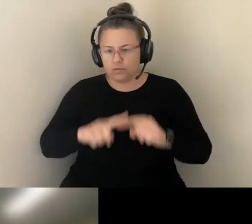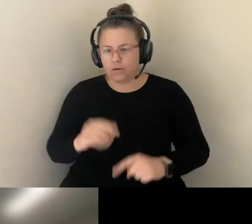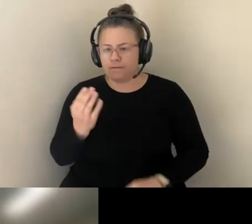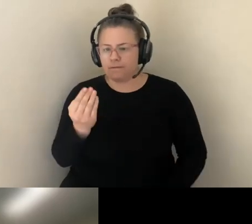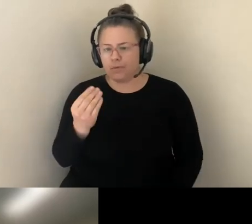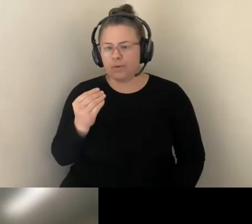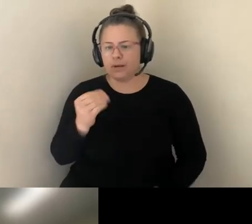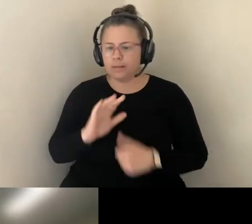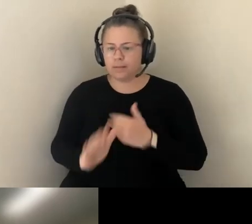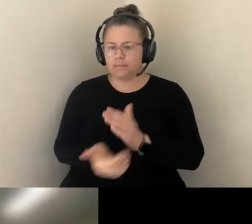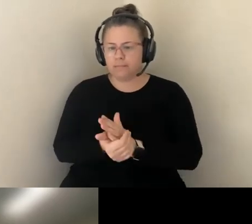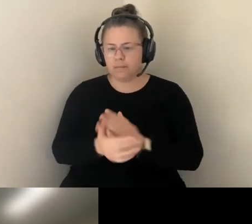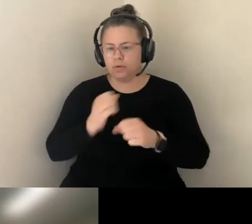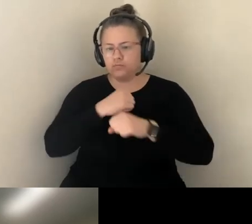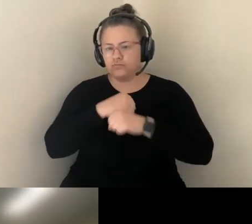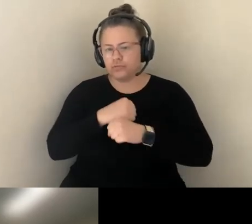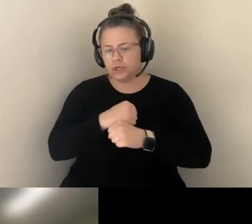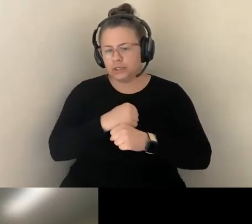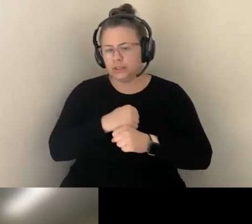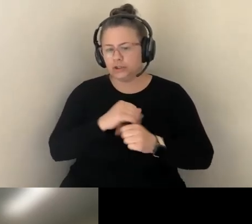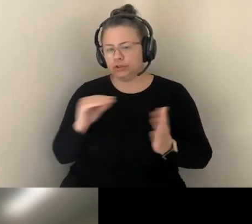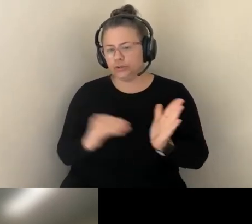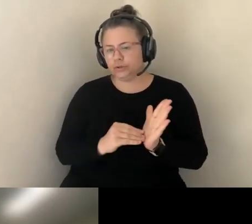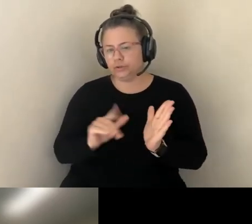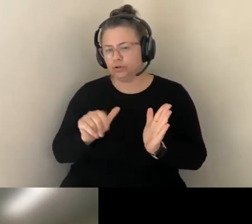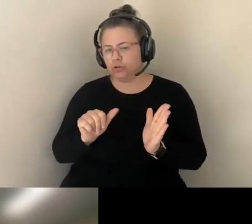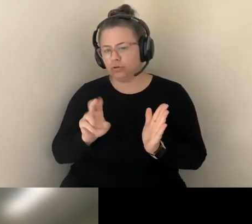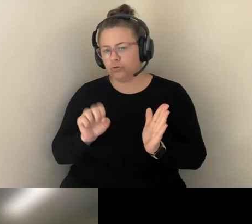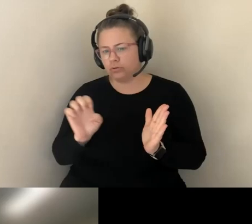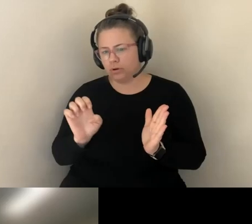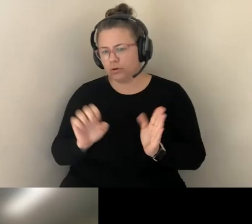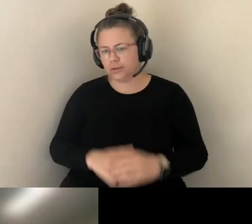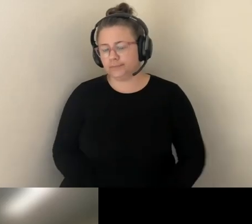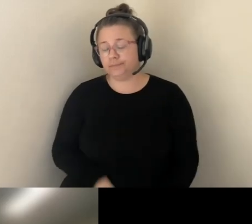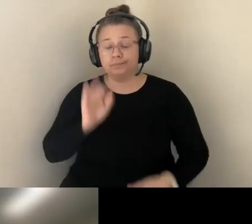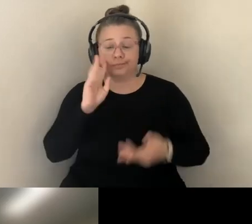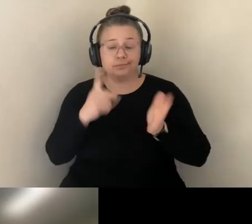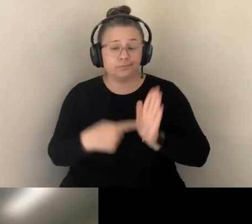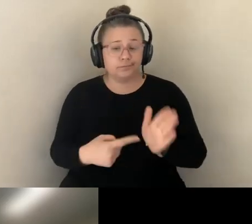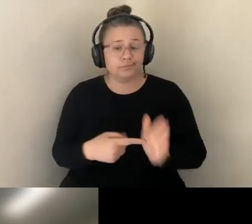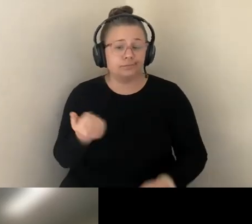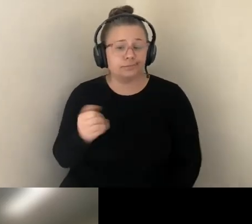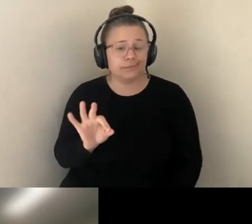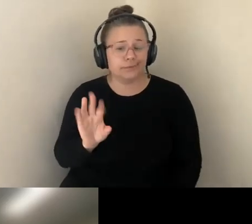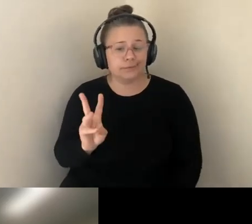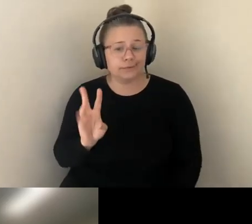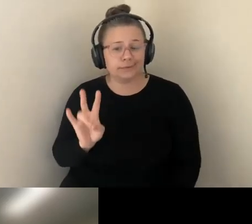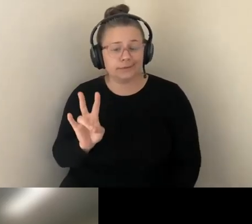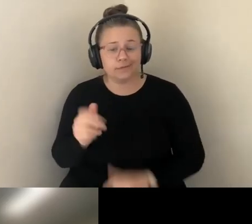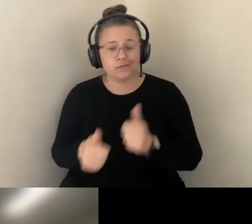SO YOU MIGHT THINK OF LOVING VERSUS VIRGINIA, THE SUPREME COURT DECISION IN 1967, WHICH